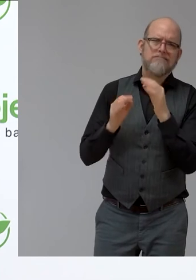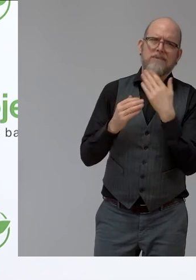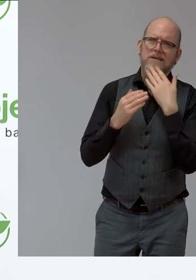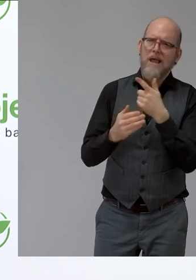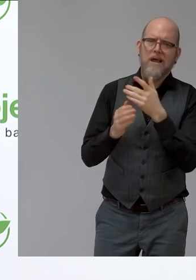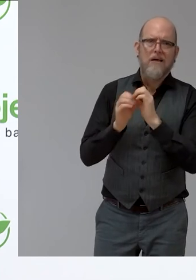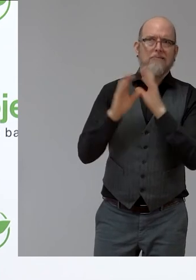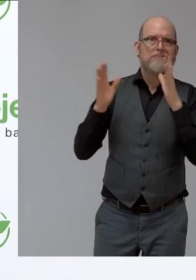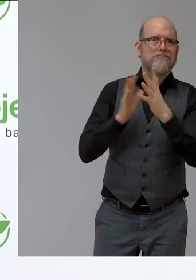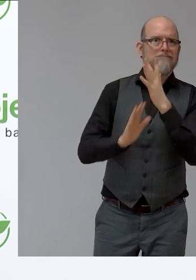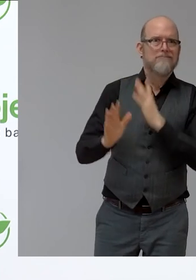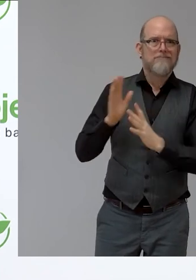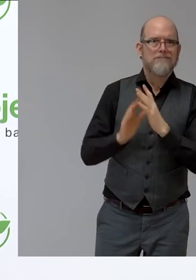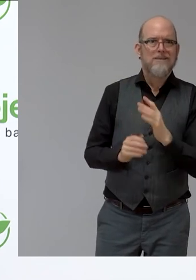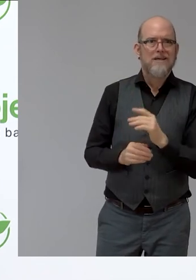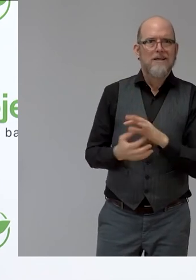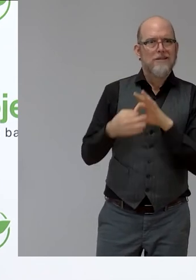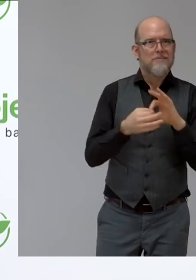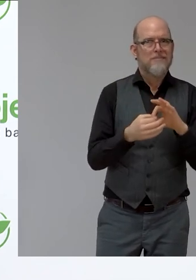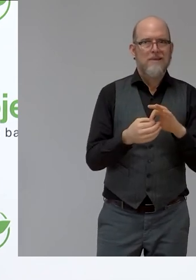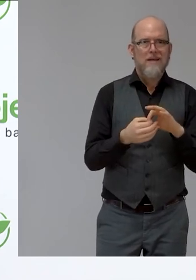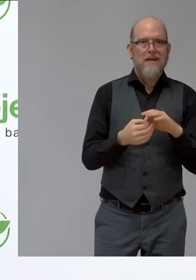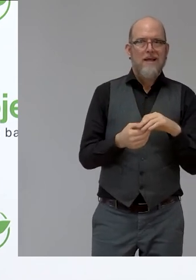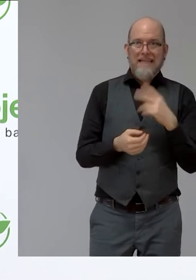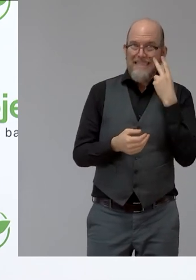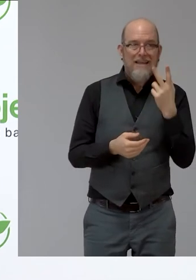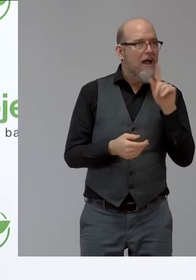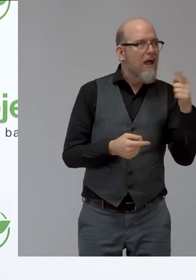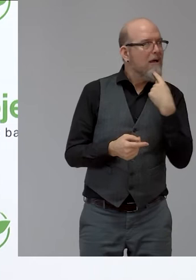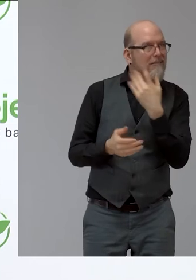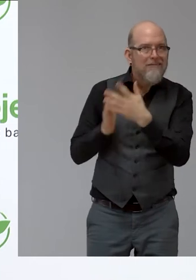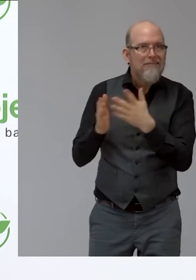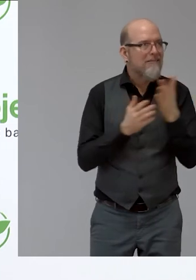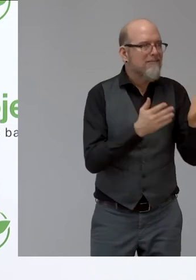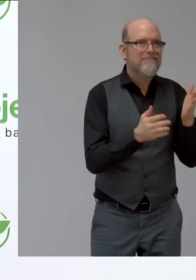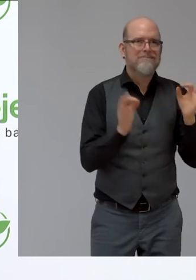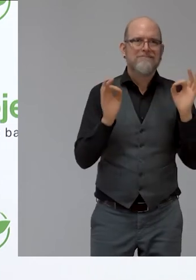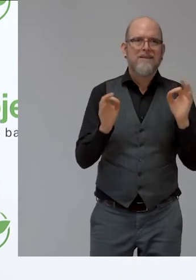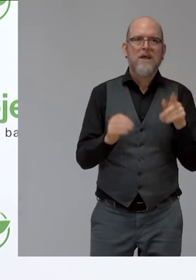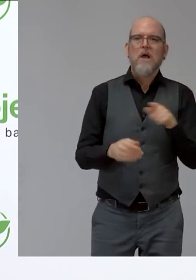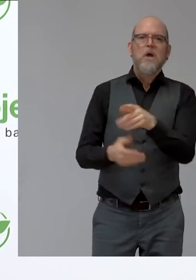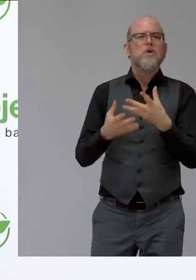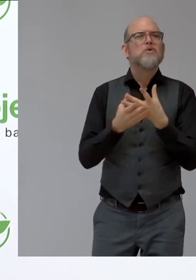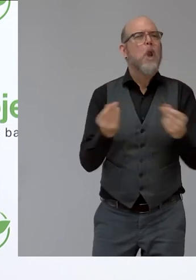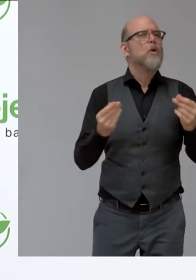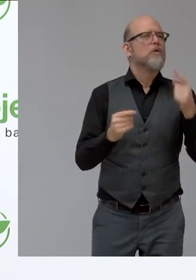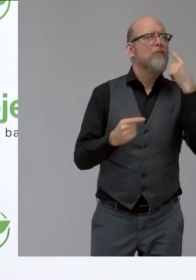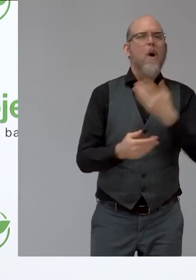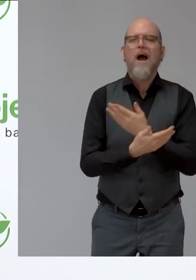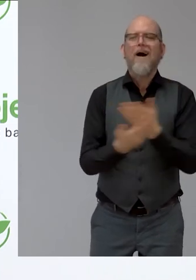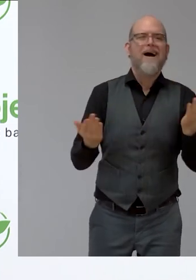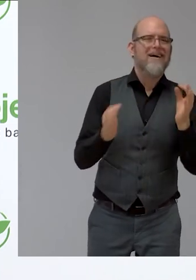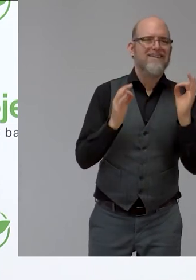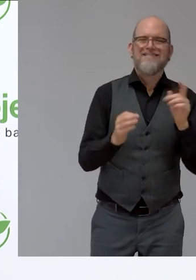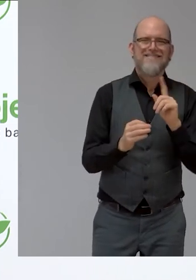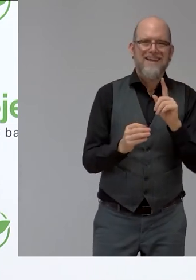into context. And it will not be the solution, as you mentioned, to everything. But it's just a new innovative approach.